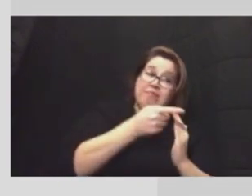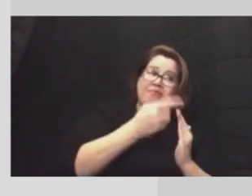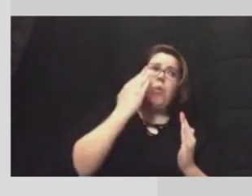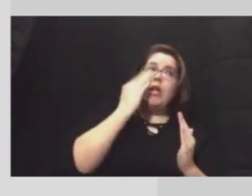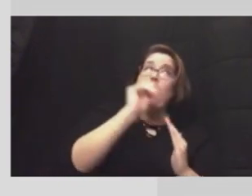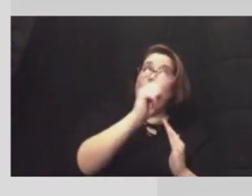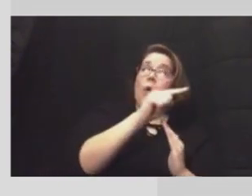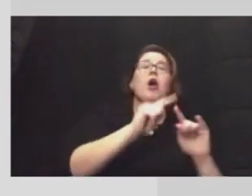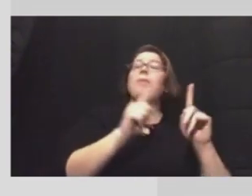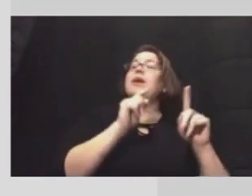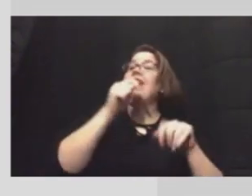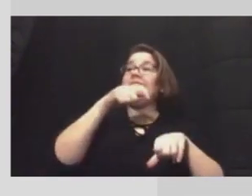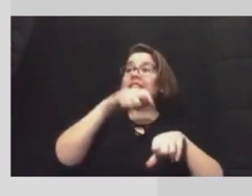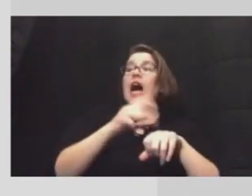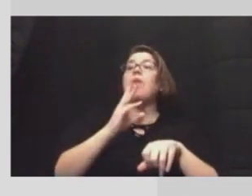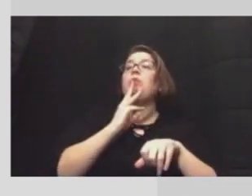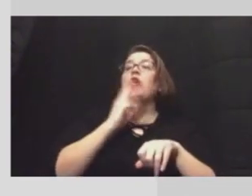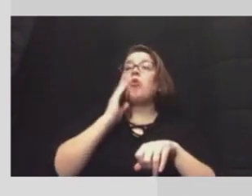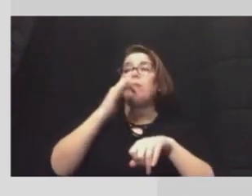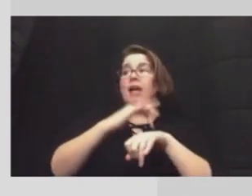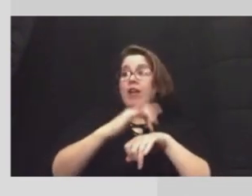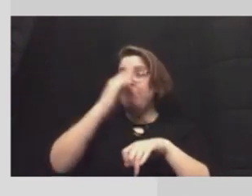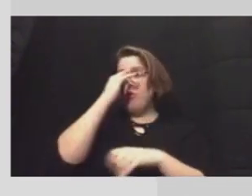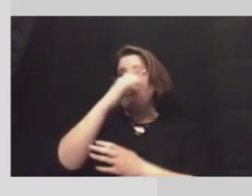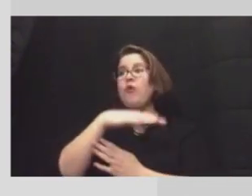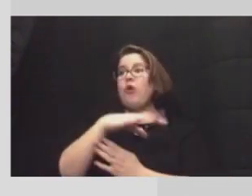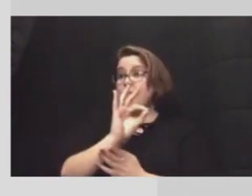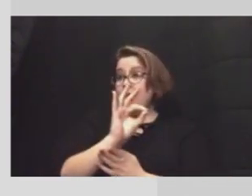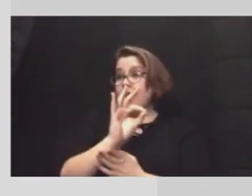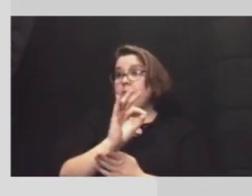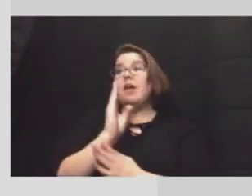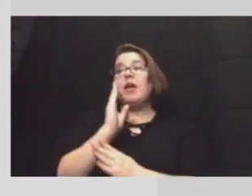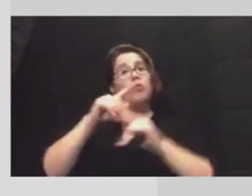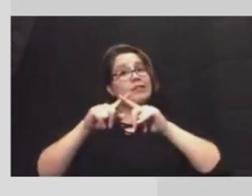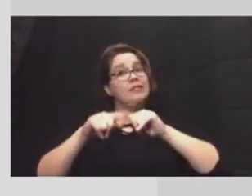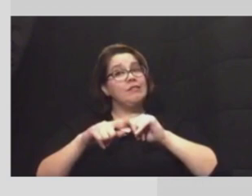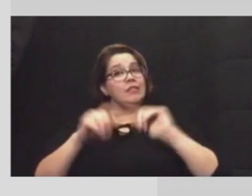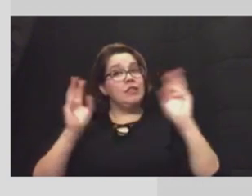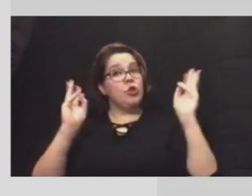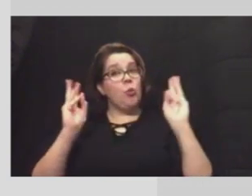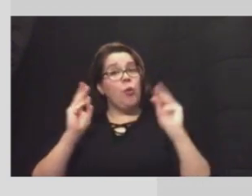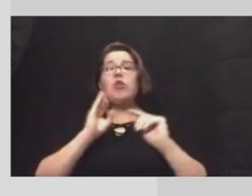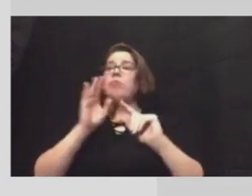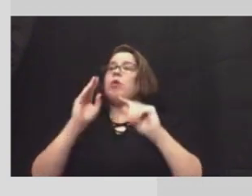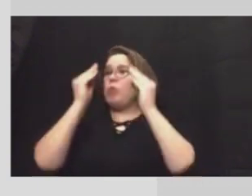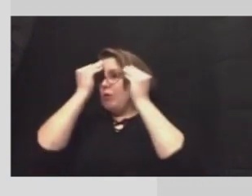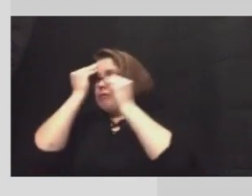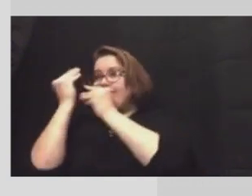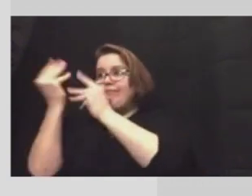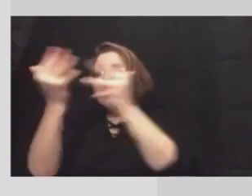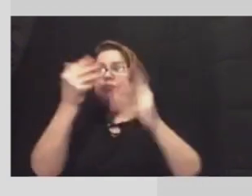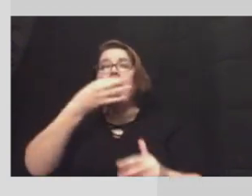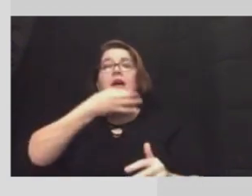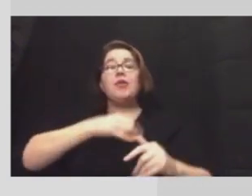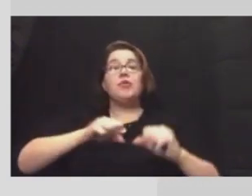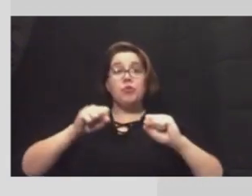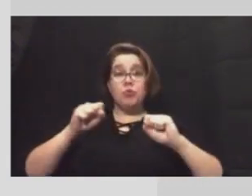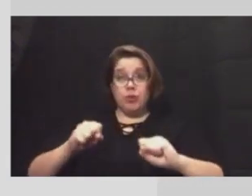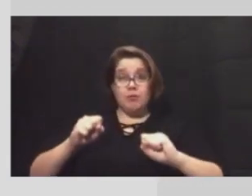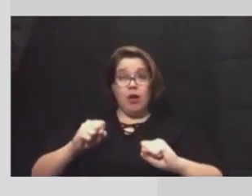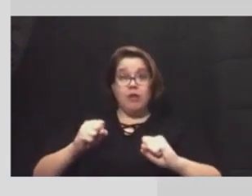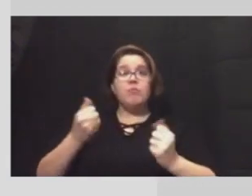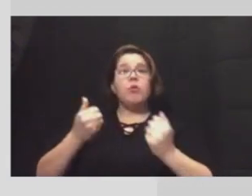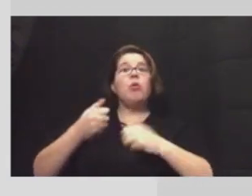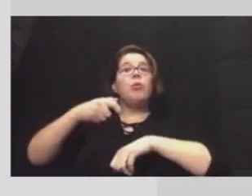in which water will be available to the people uh it'll be weather dependent but we will get the word out as soon as possible as to what